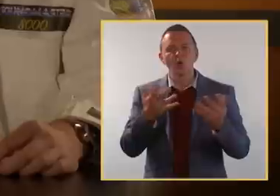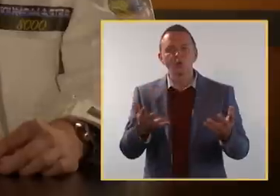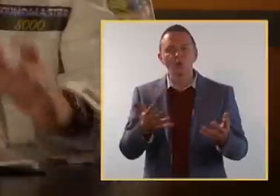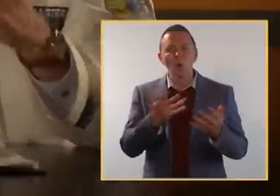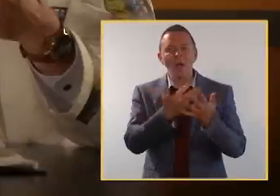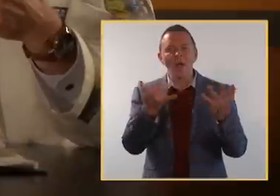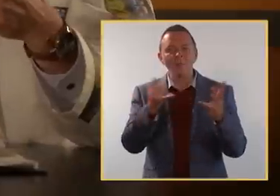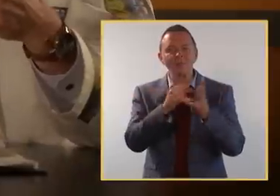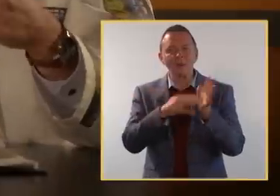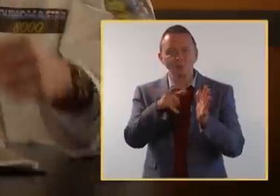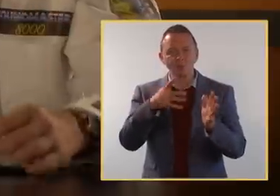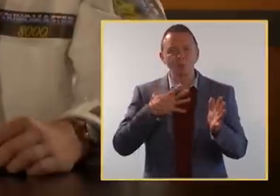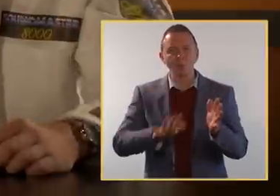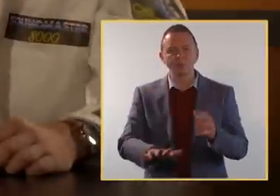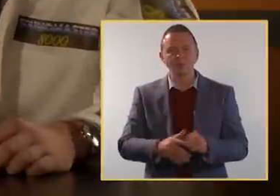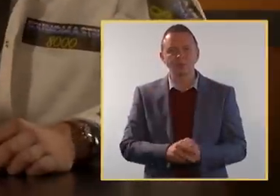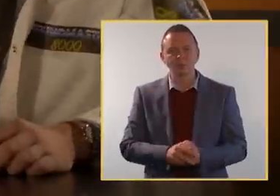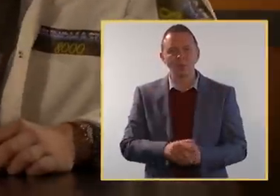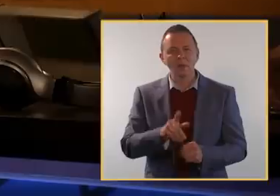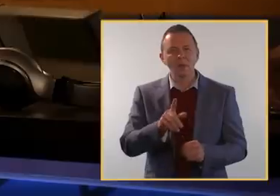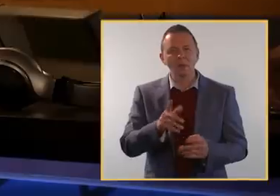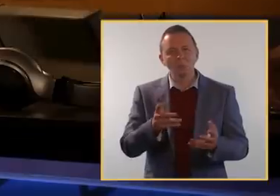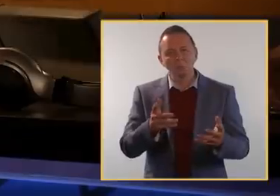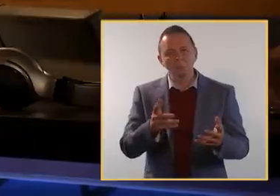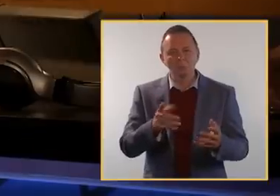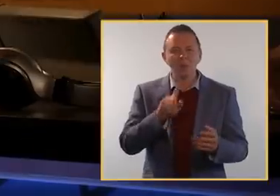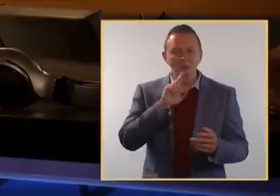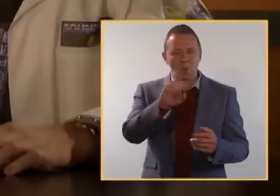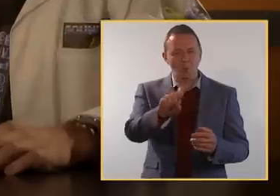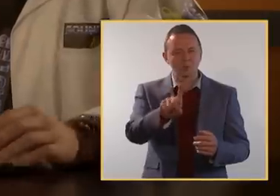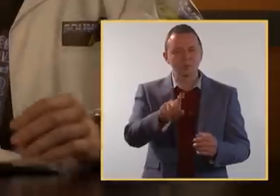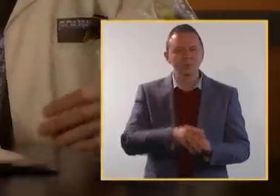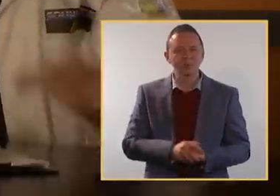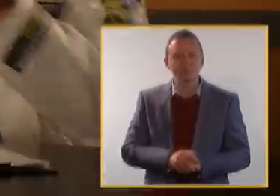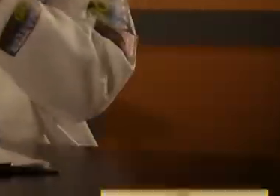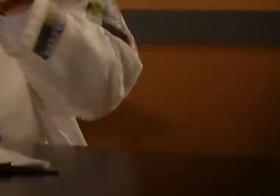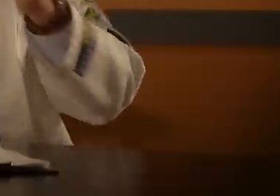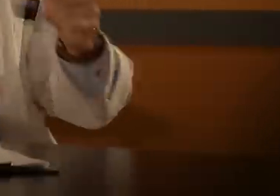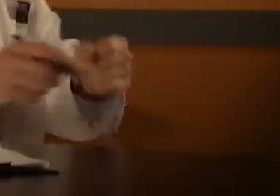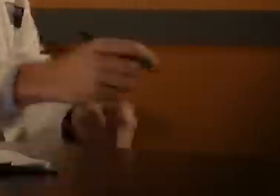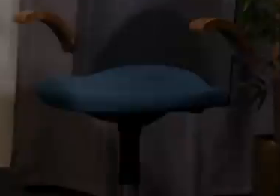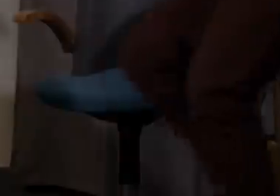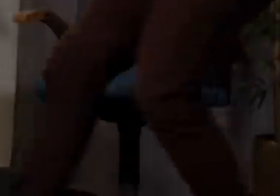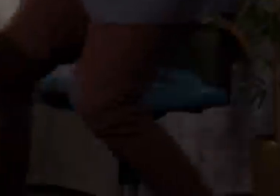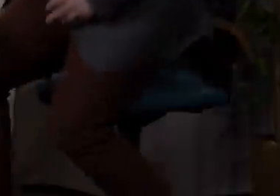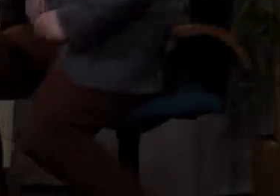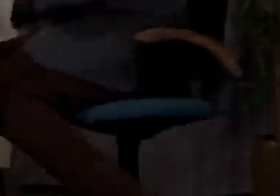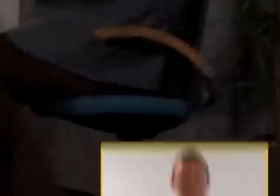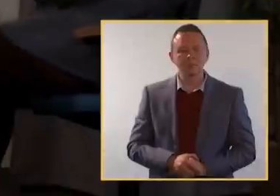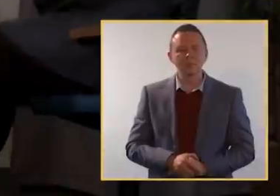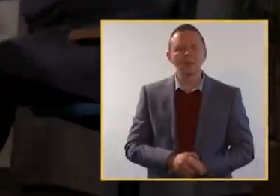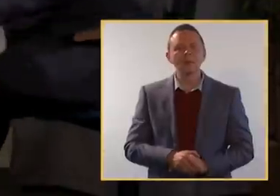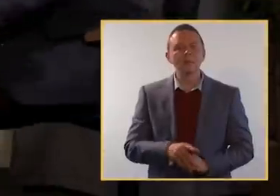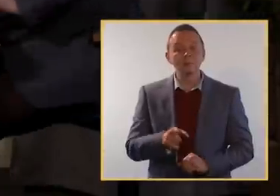So, how many Soundmasters can we put you down for? I'll get back to you. Soundmaster. Soundmaster. Soundmaster.